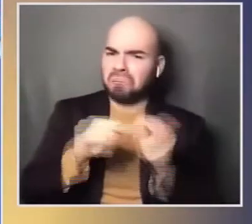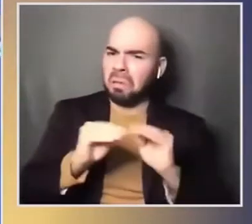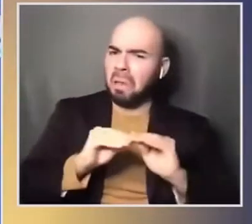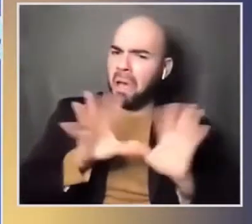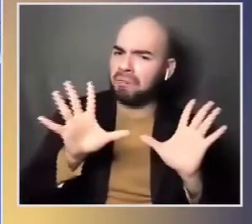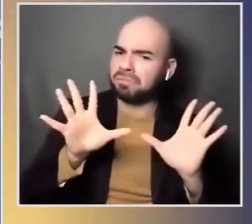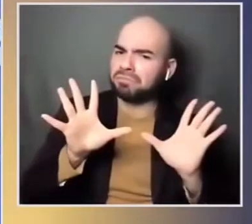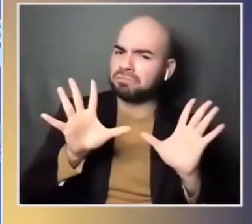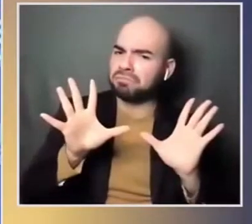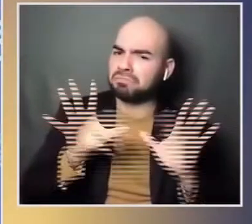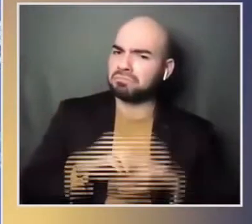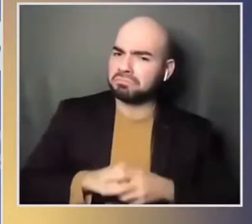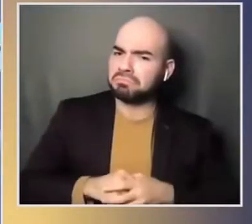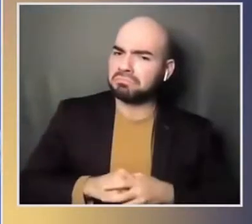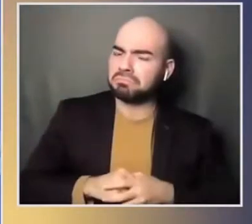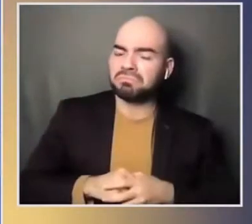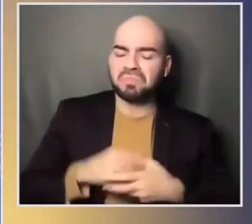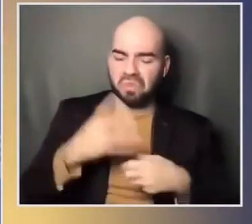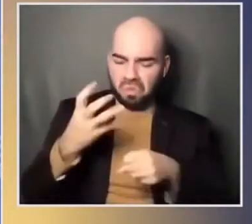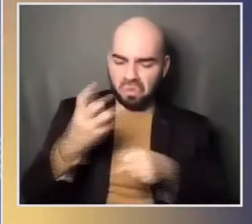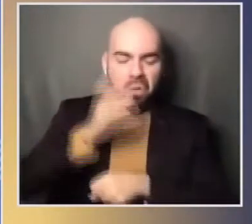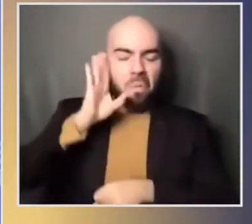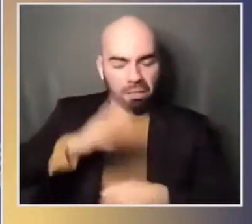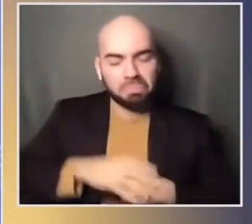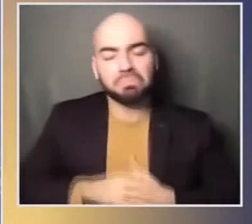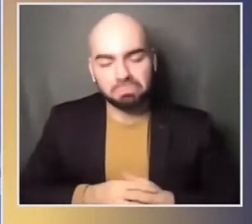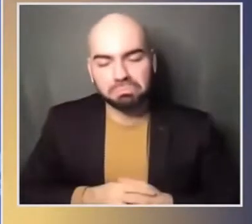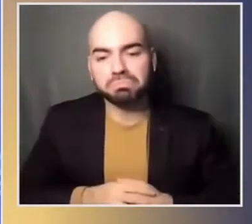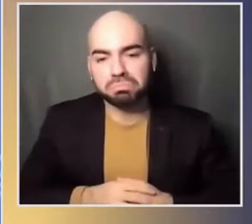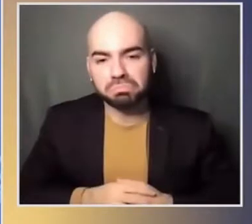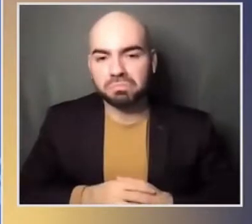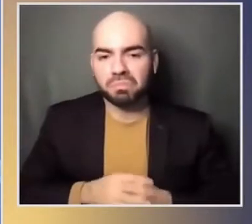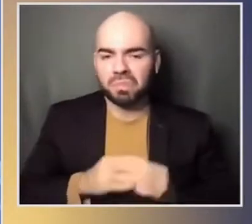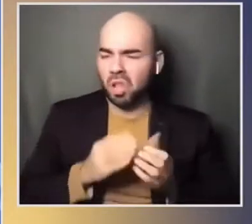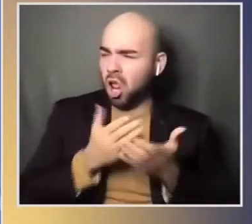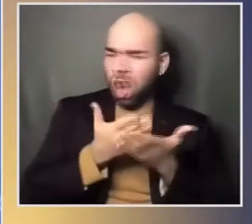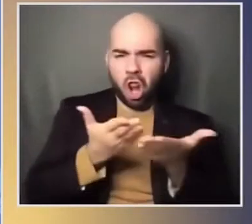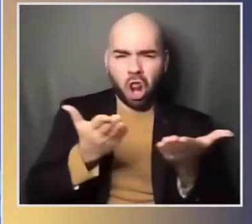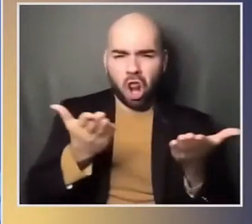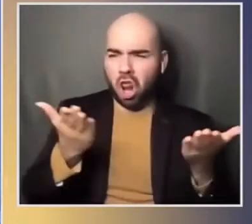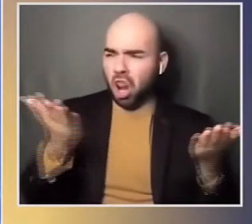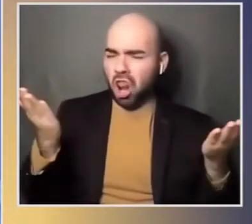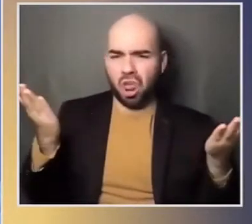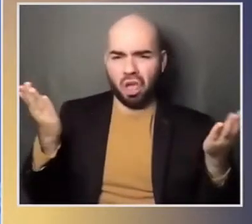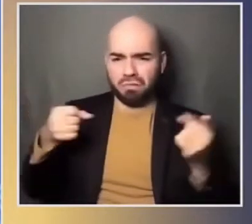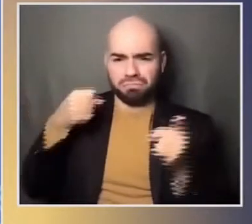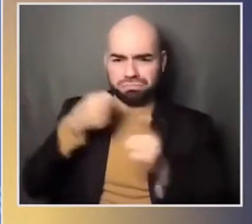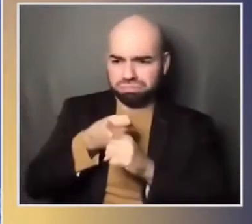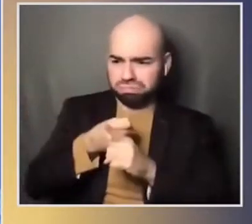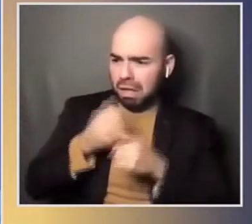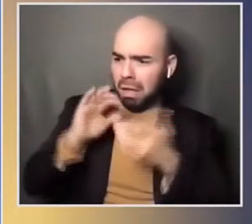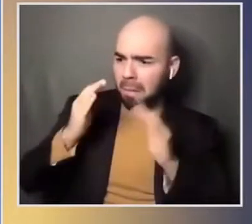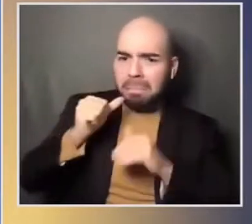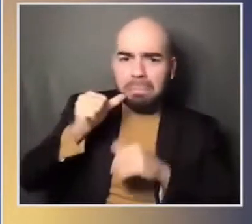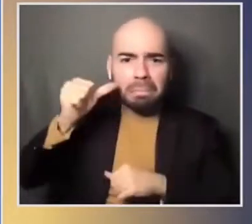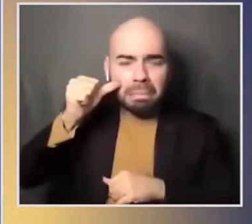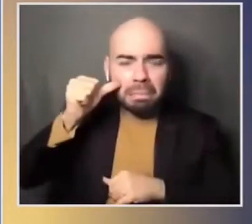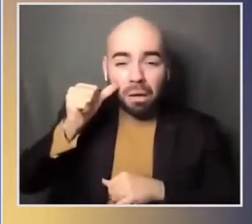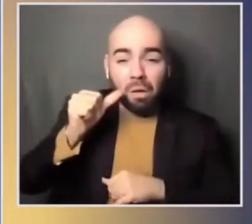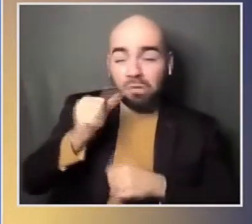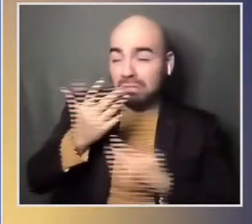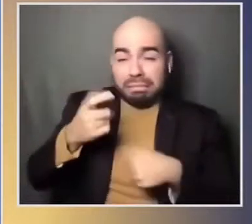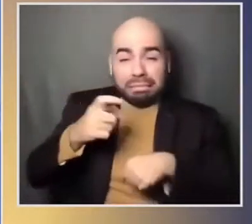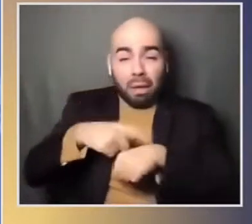it was a message rammed home by the country's communist party controlled tv news bulletins they